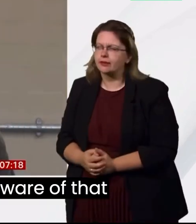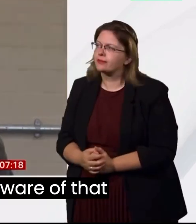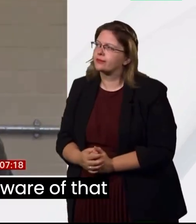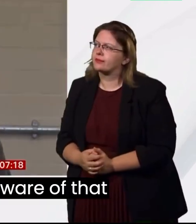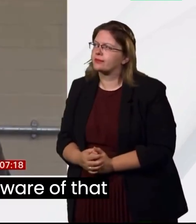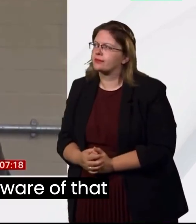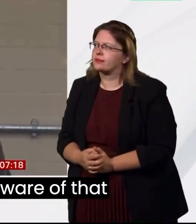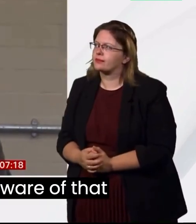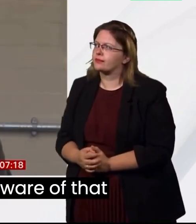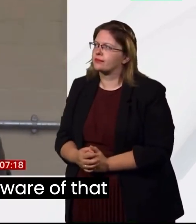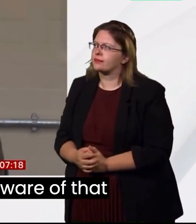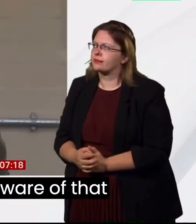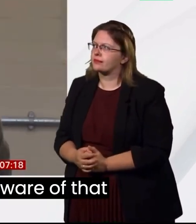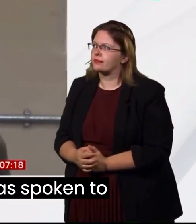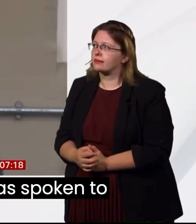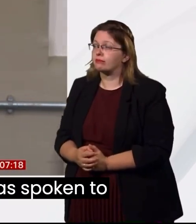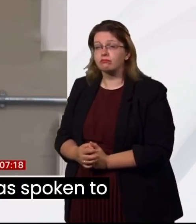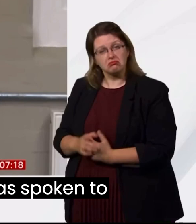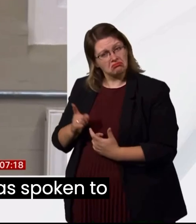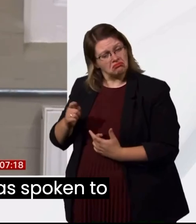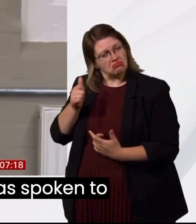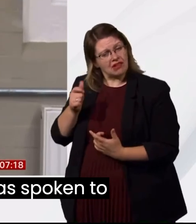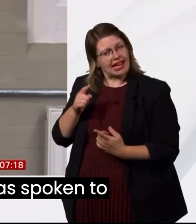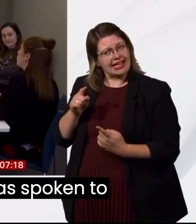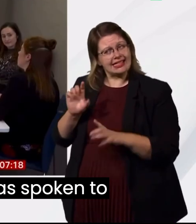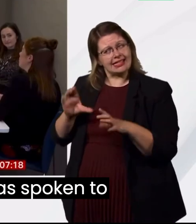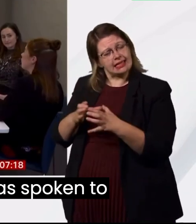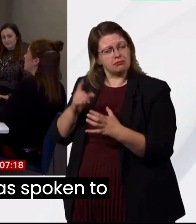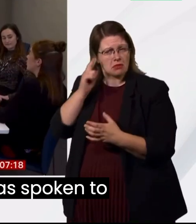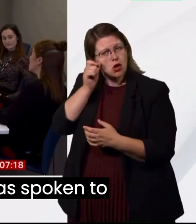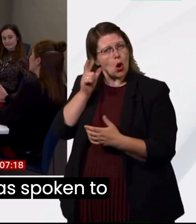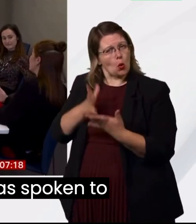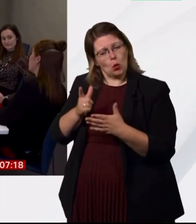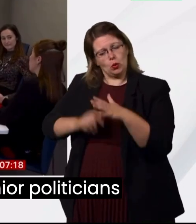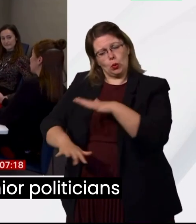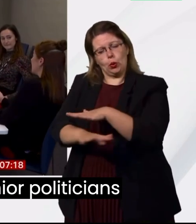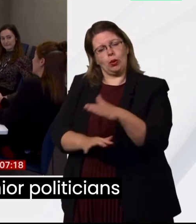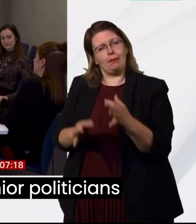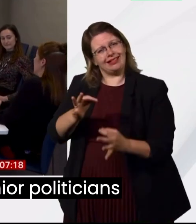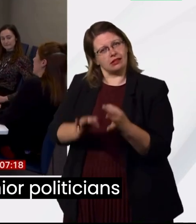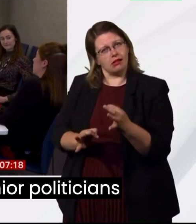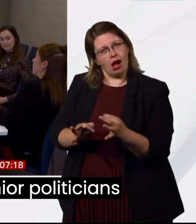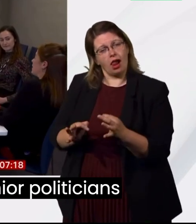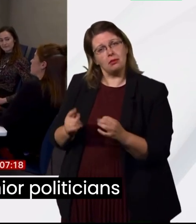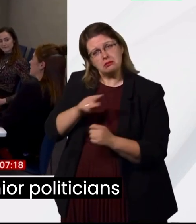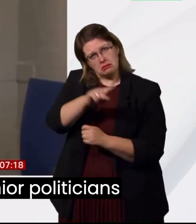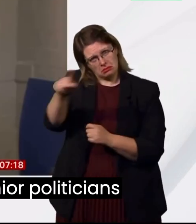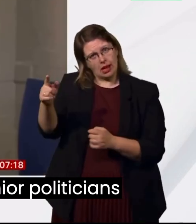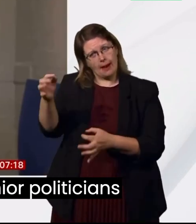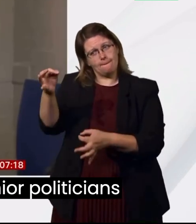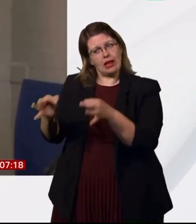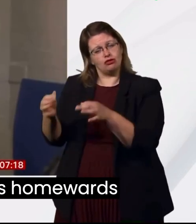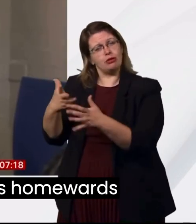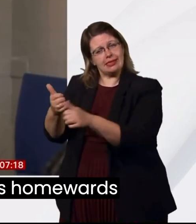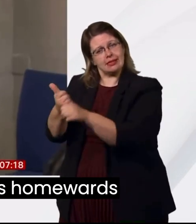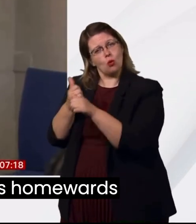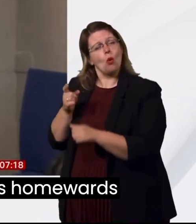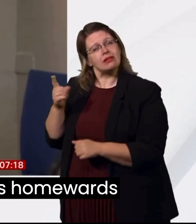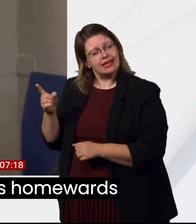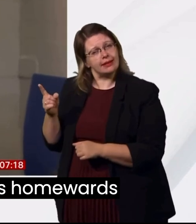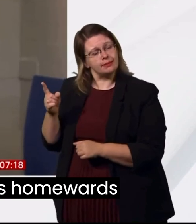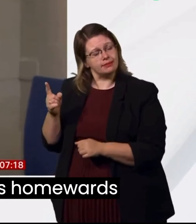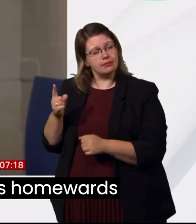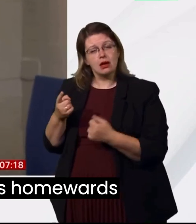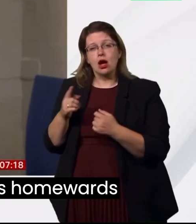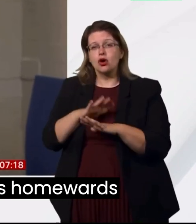Prince William's team is aware of that view, but stress that he has spoken to and has the support of senior politicians across many